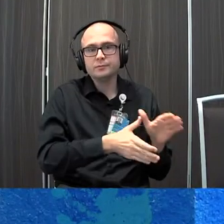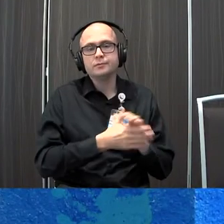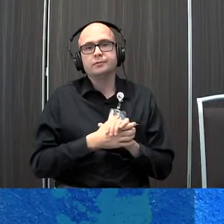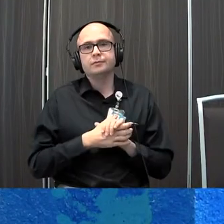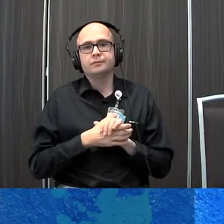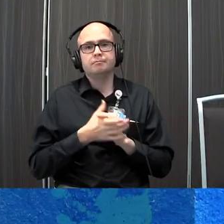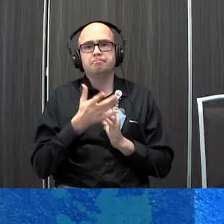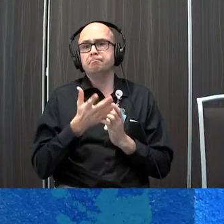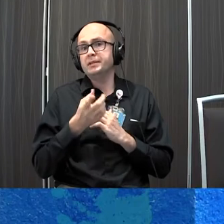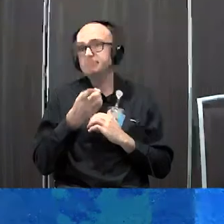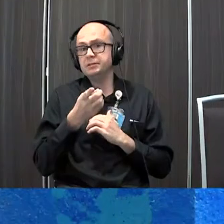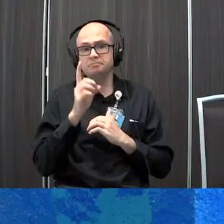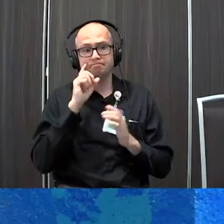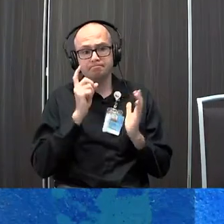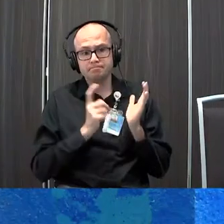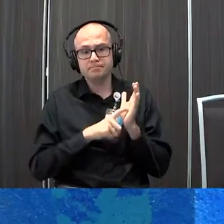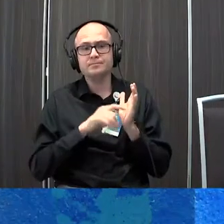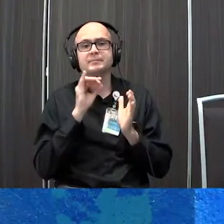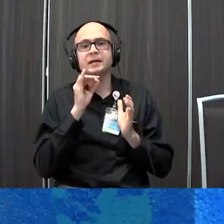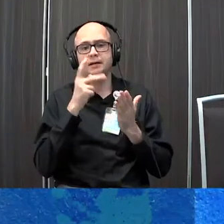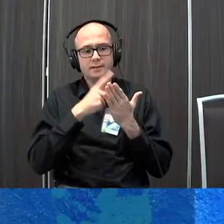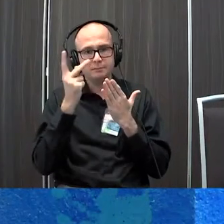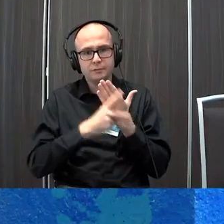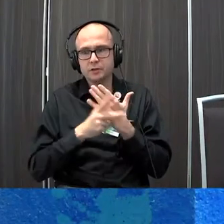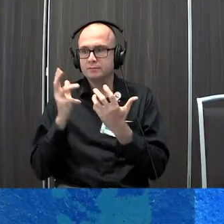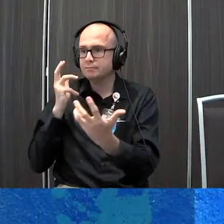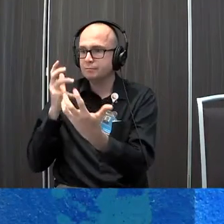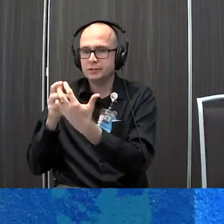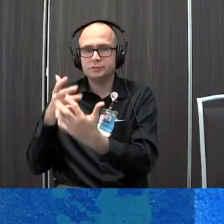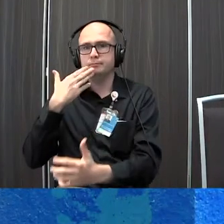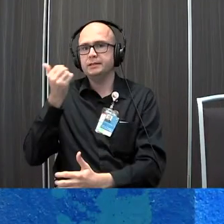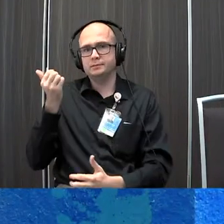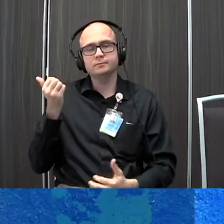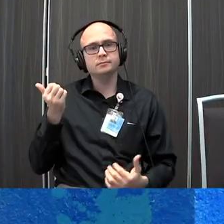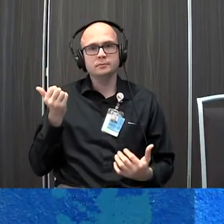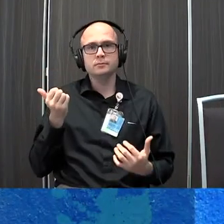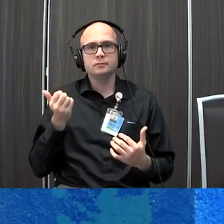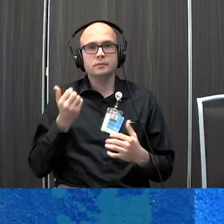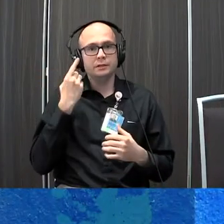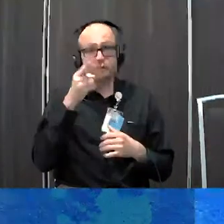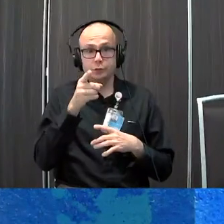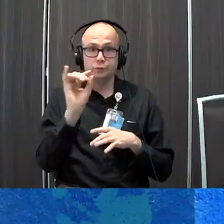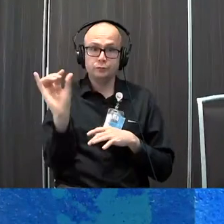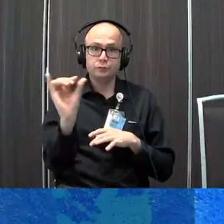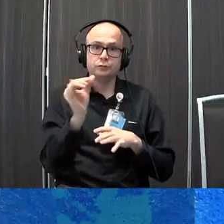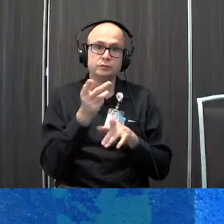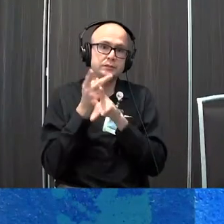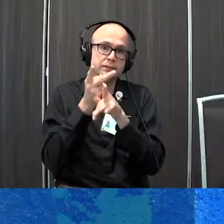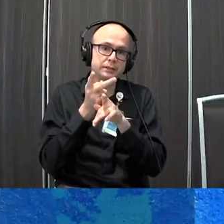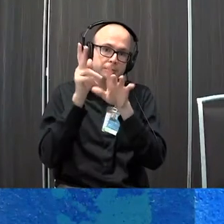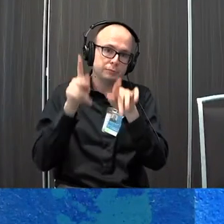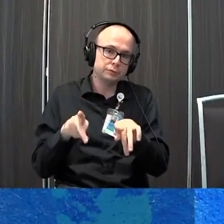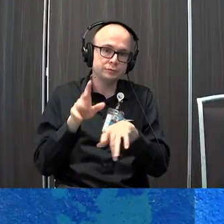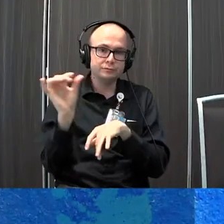you might identify that one type of program works better for your child and for you as the care provider